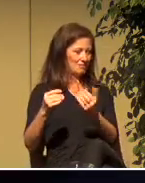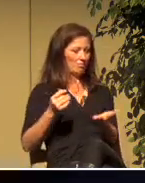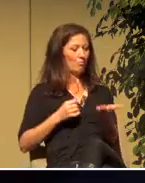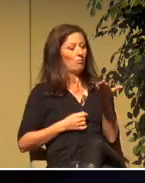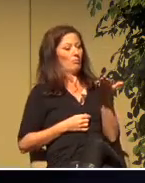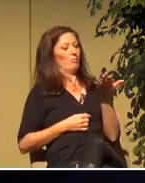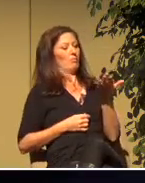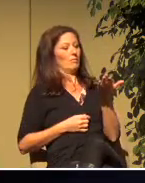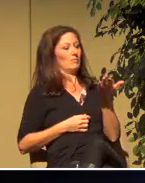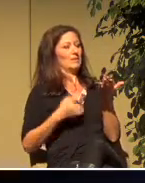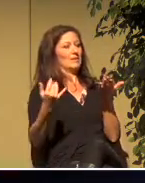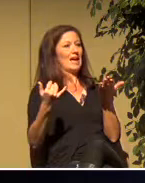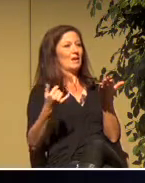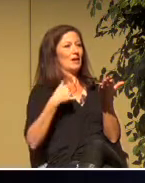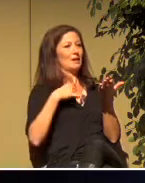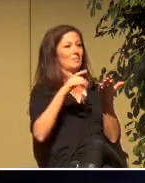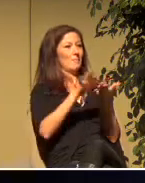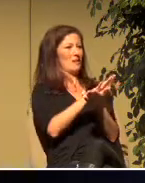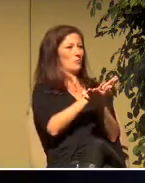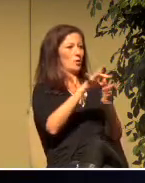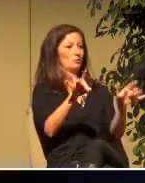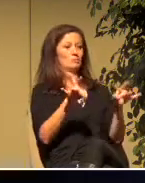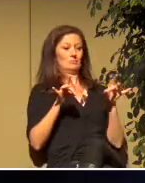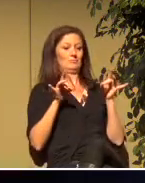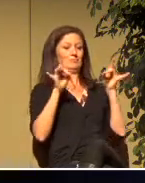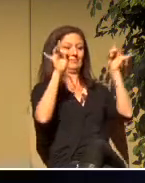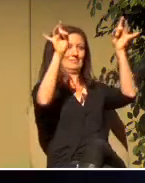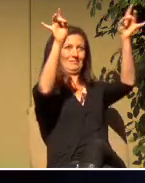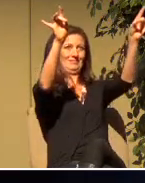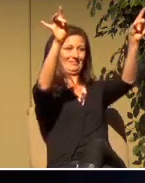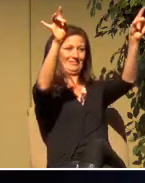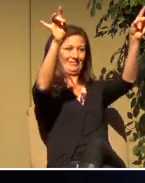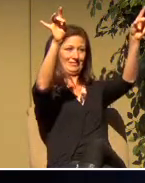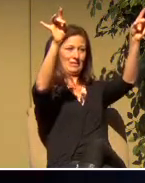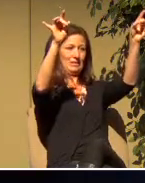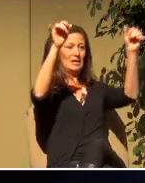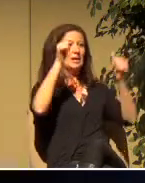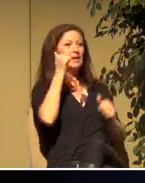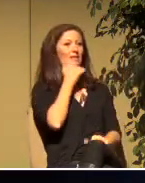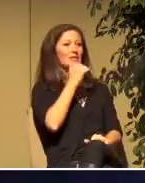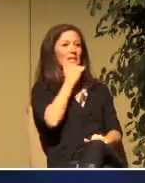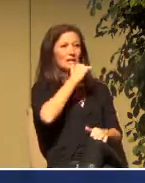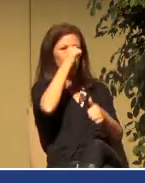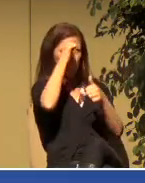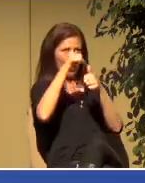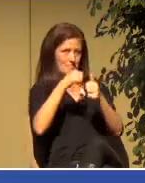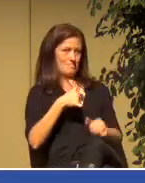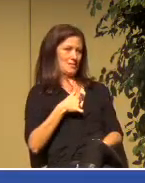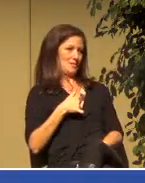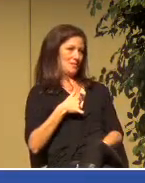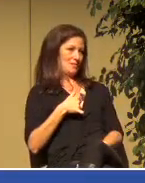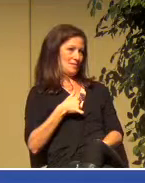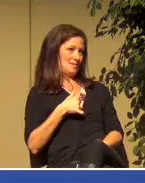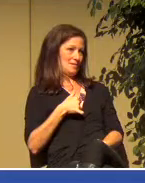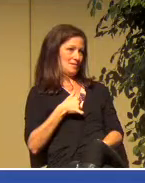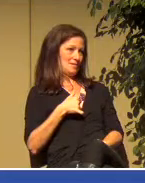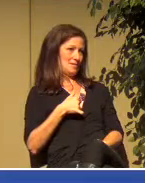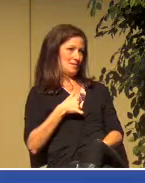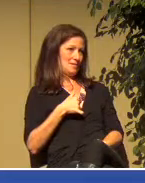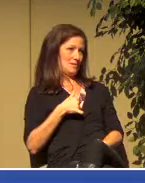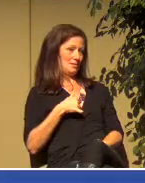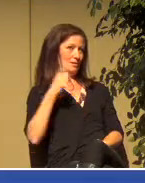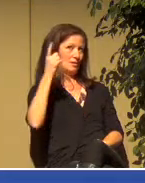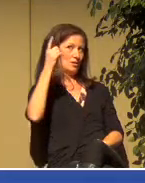my just above my desk and it reminds me constantly of the great love